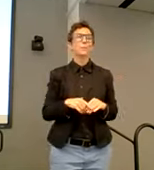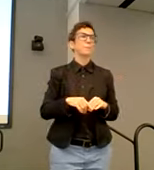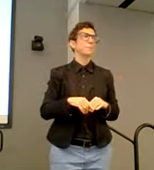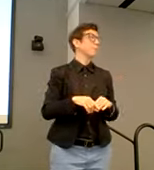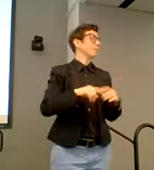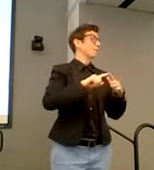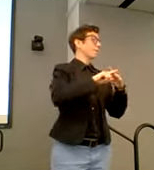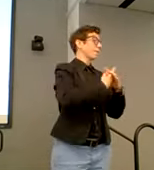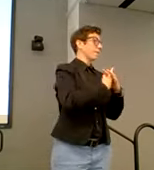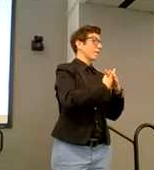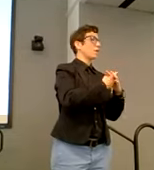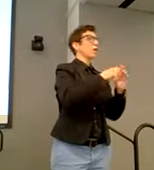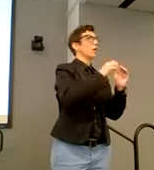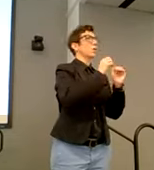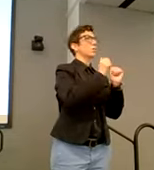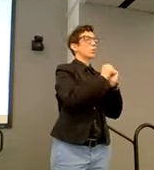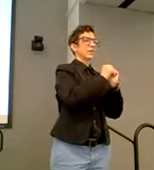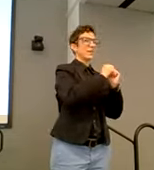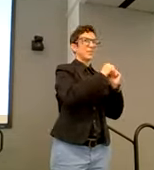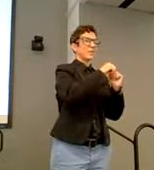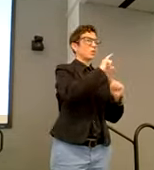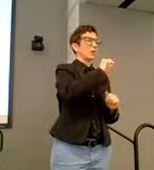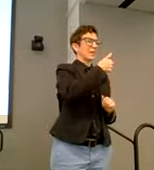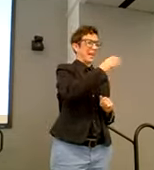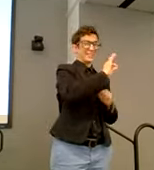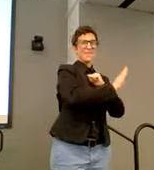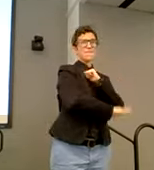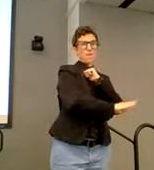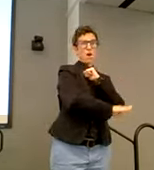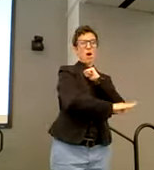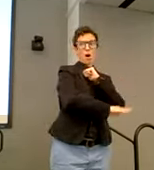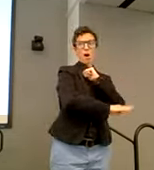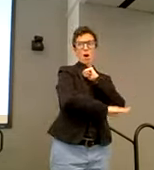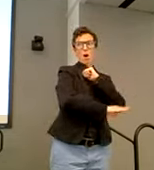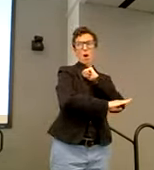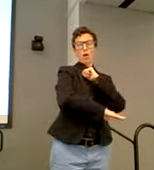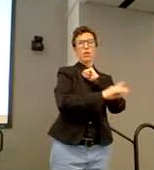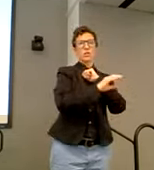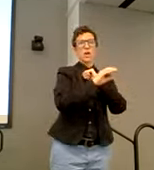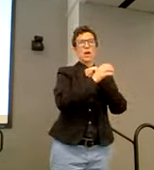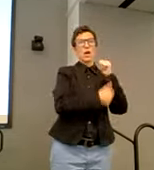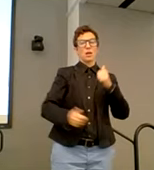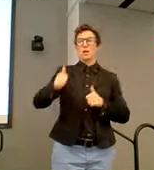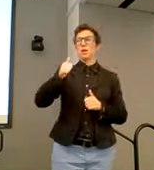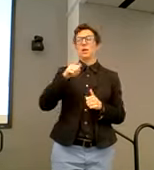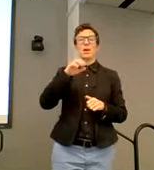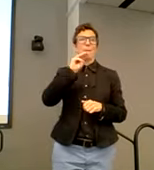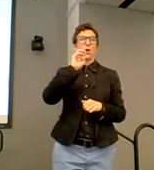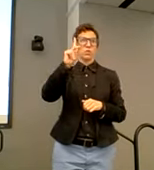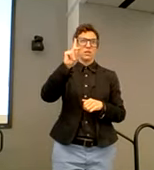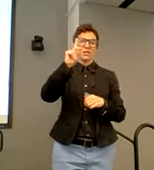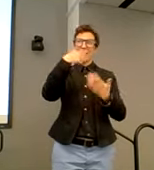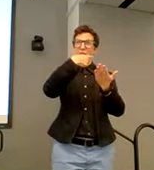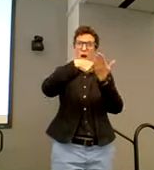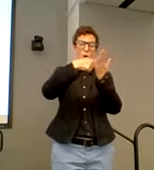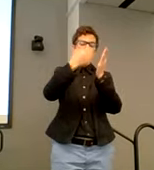the state in 89, but 2019 in the fall, I became the executive director of MOD. And over and over and